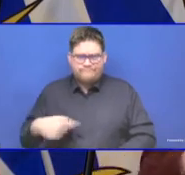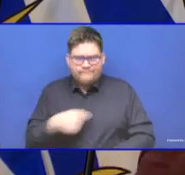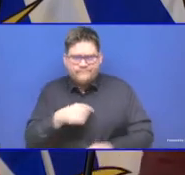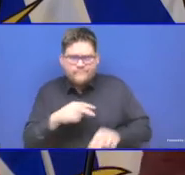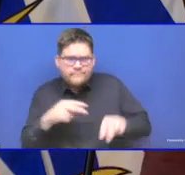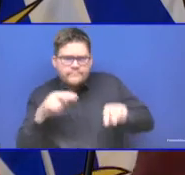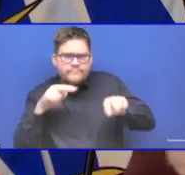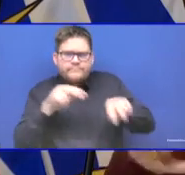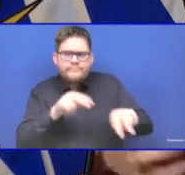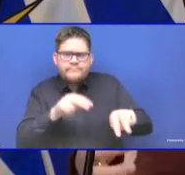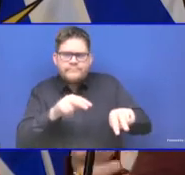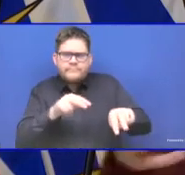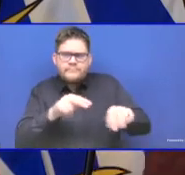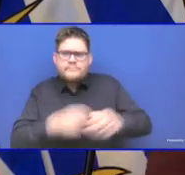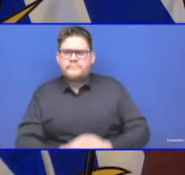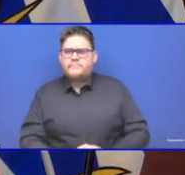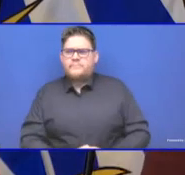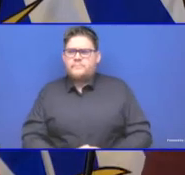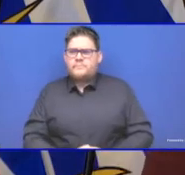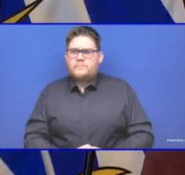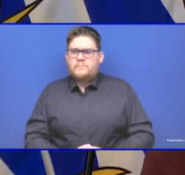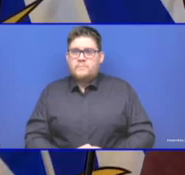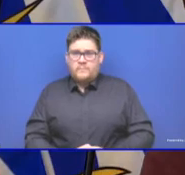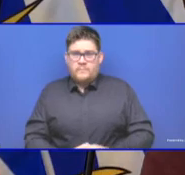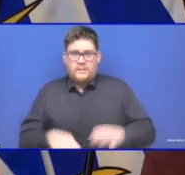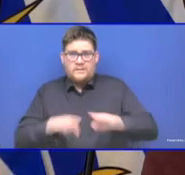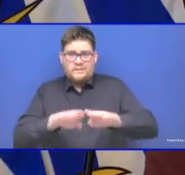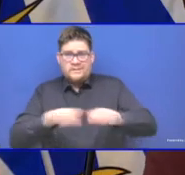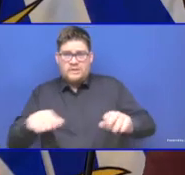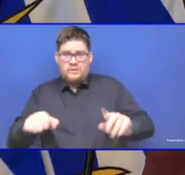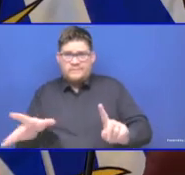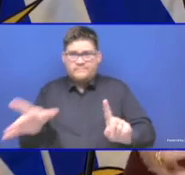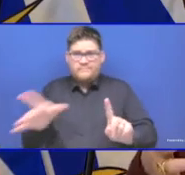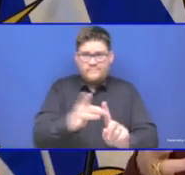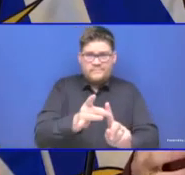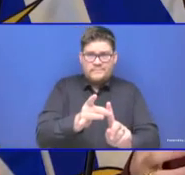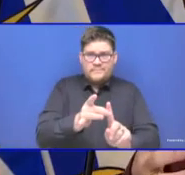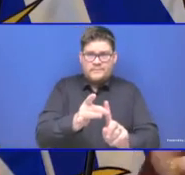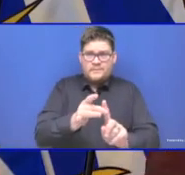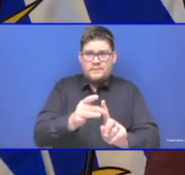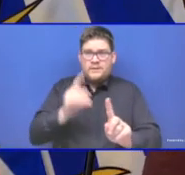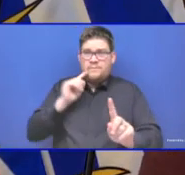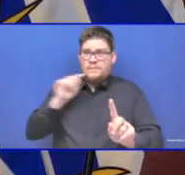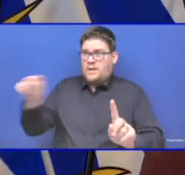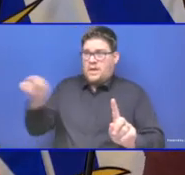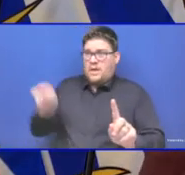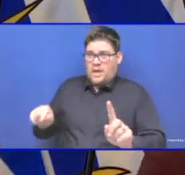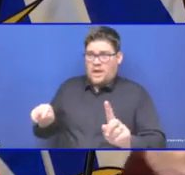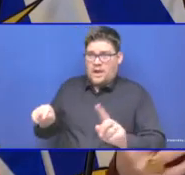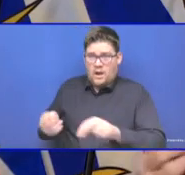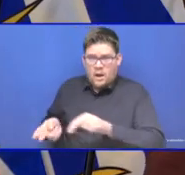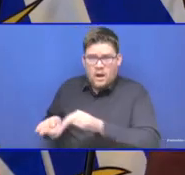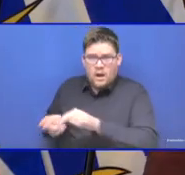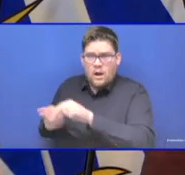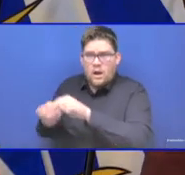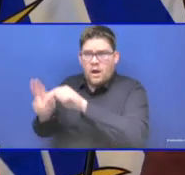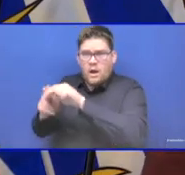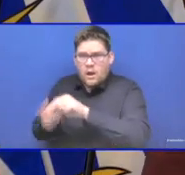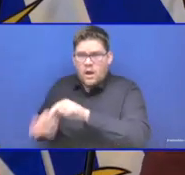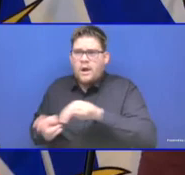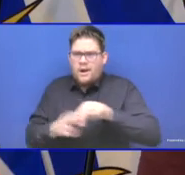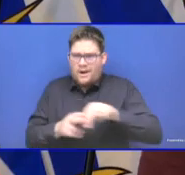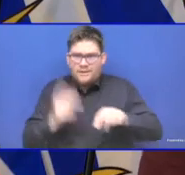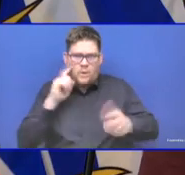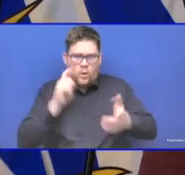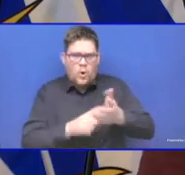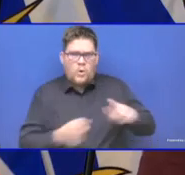connections, in their groups that they were with both in school and outside of school in particular, and in the communities they were in.